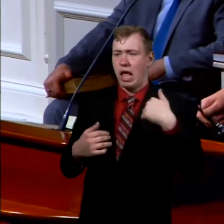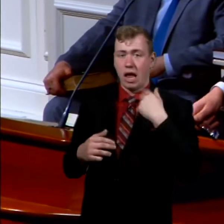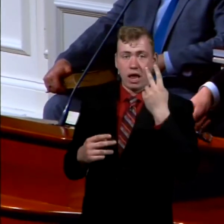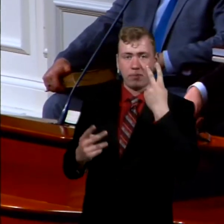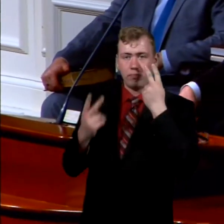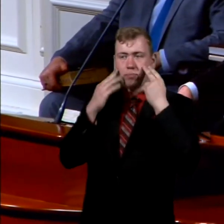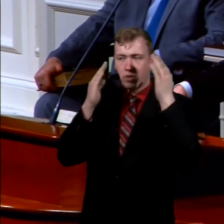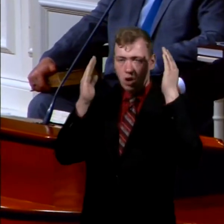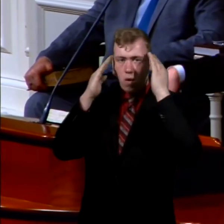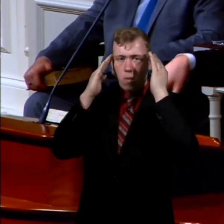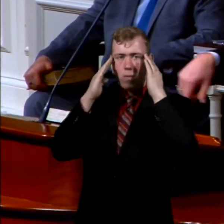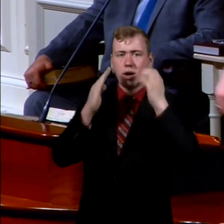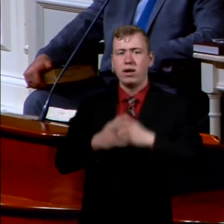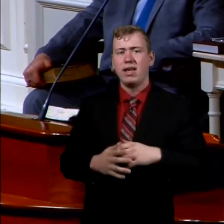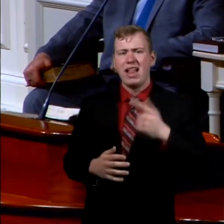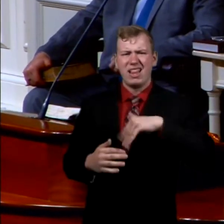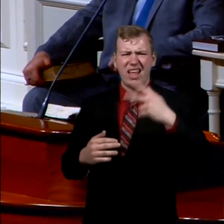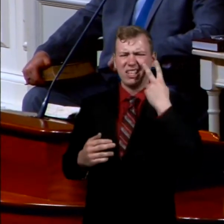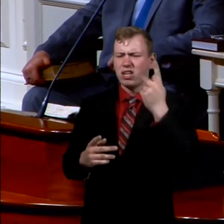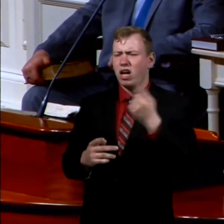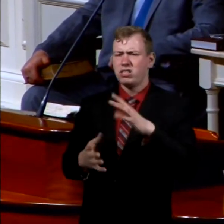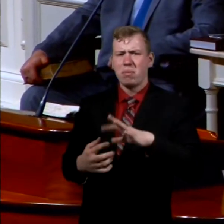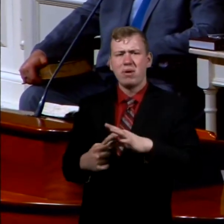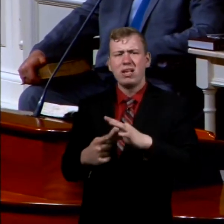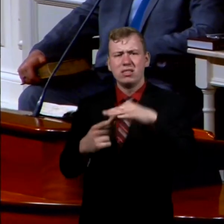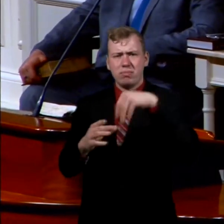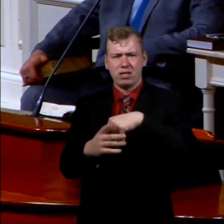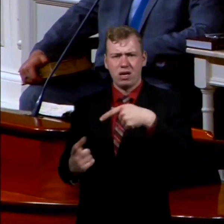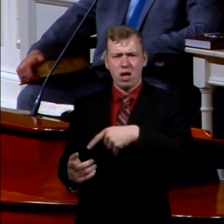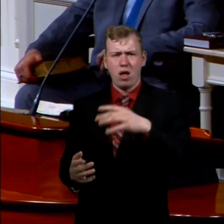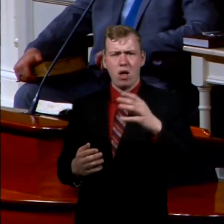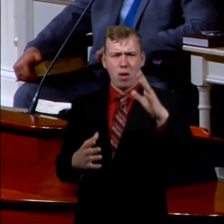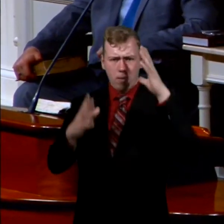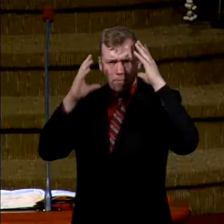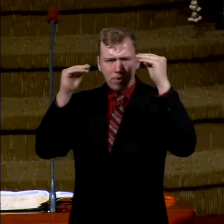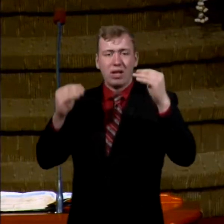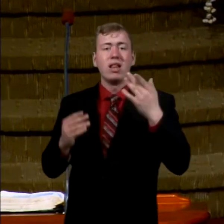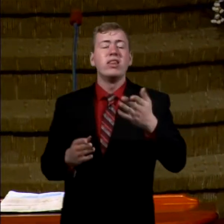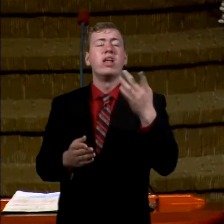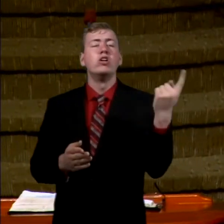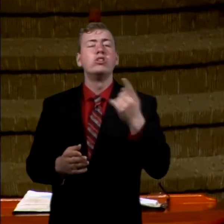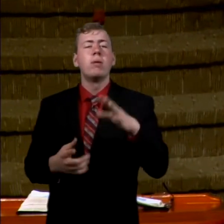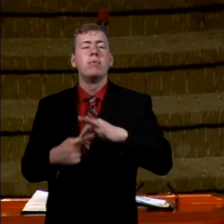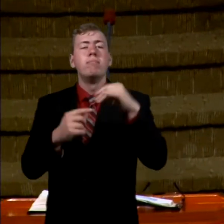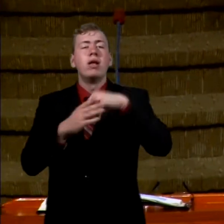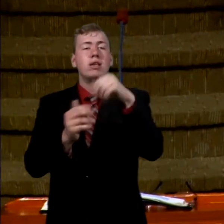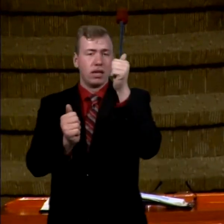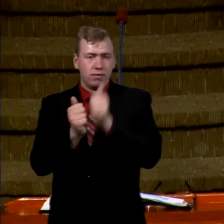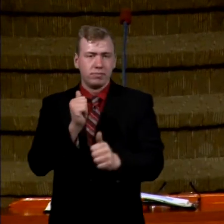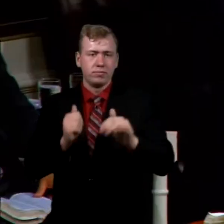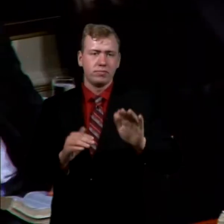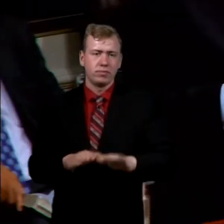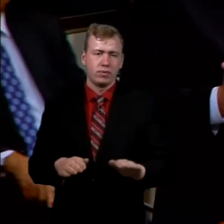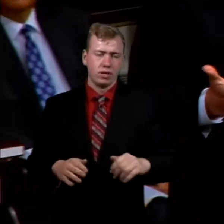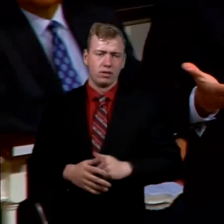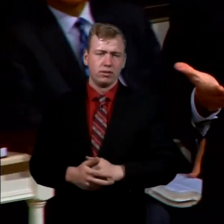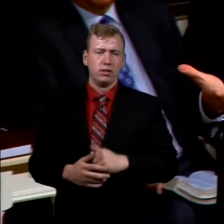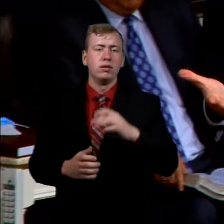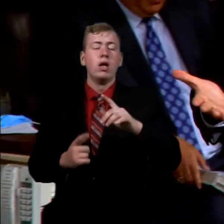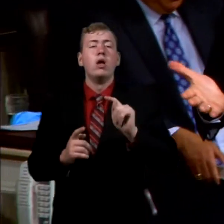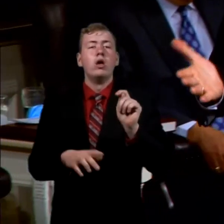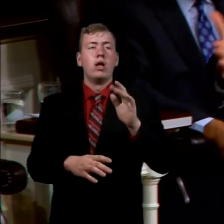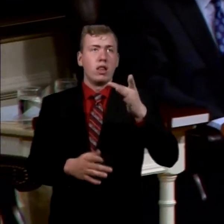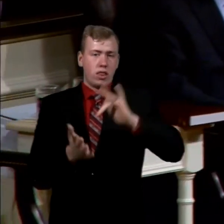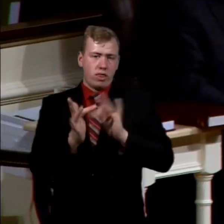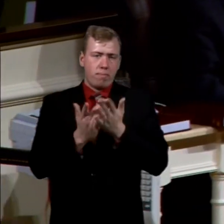They saw something special in Moses. And by the way, there's something special in every child. The Bible says, train up a child